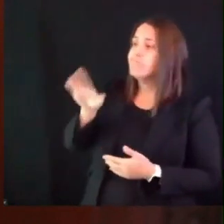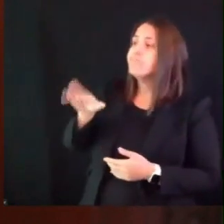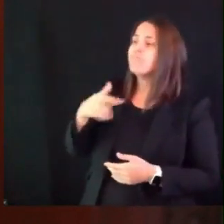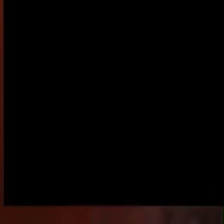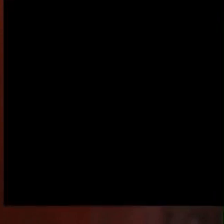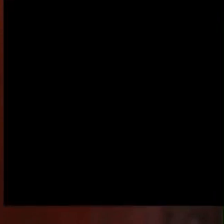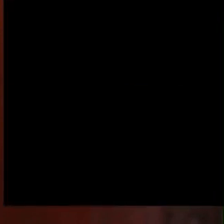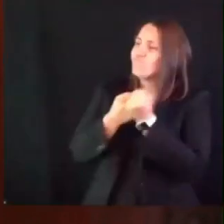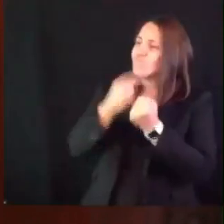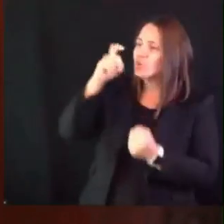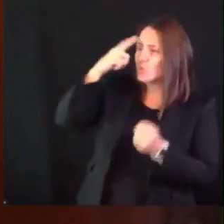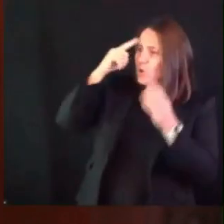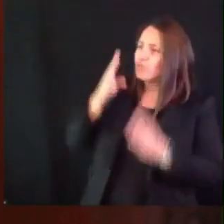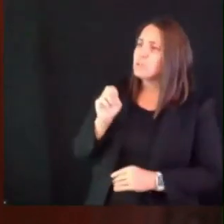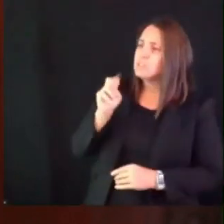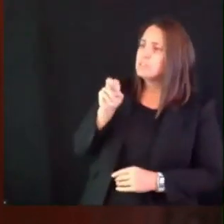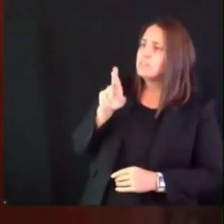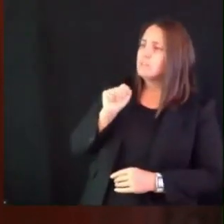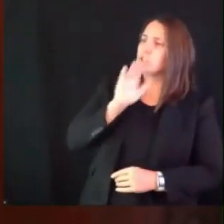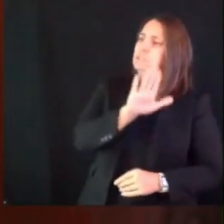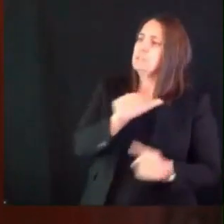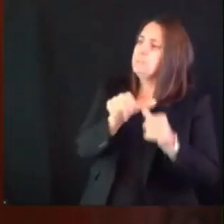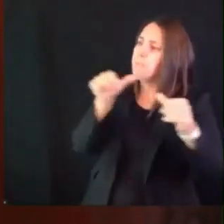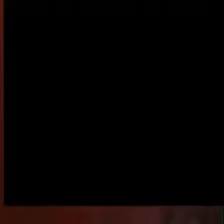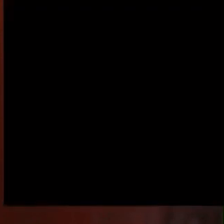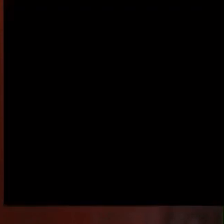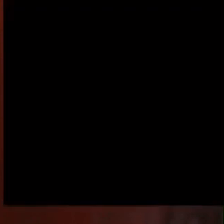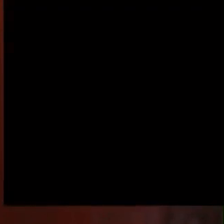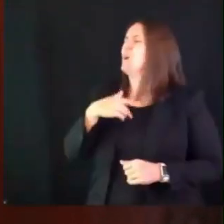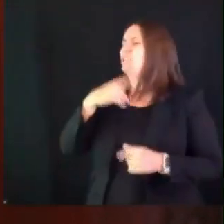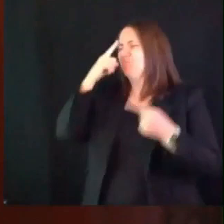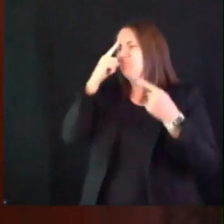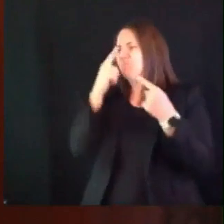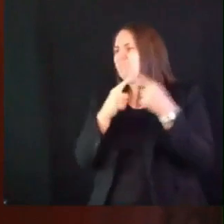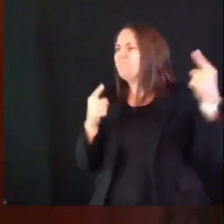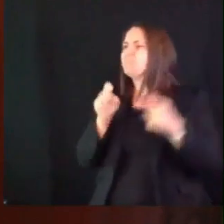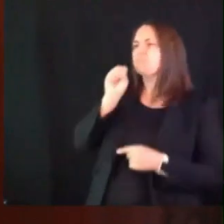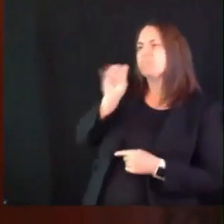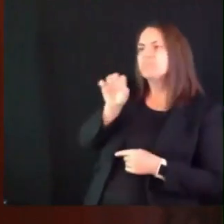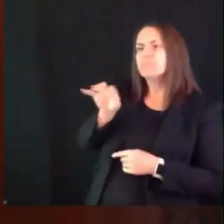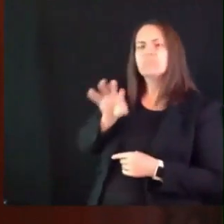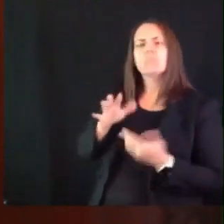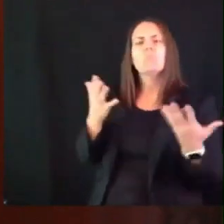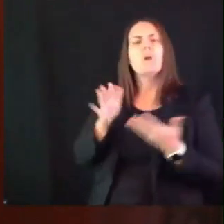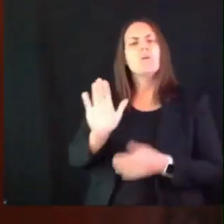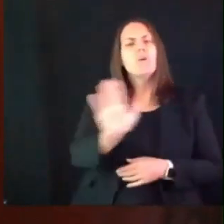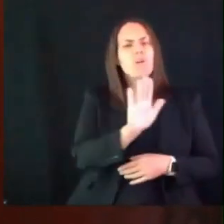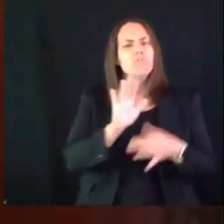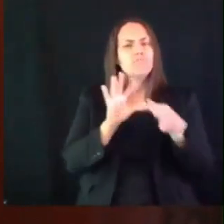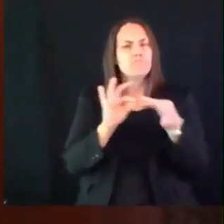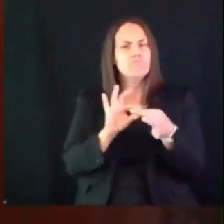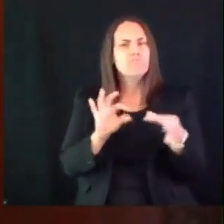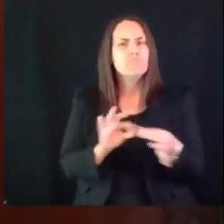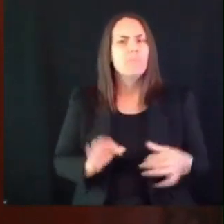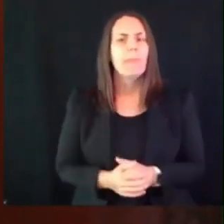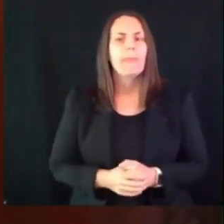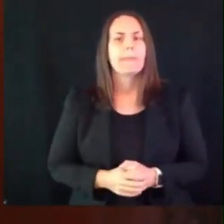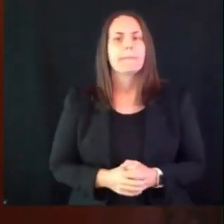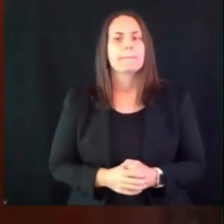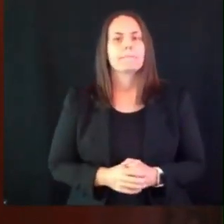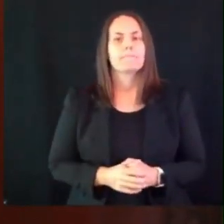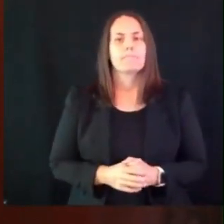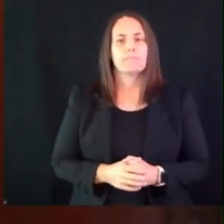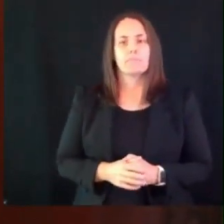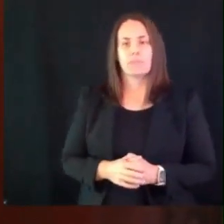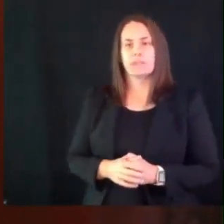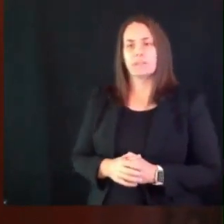like 72 percent of wisconsinites whether they believe the legislature should come in for a vote in advance of